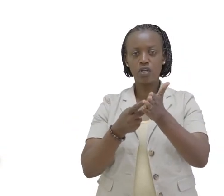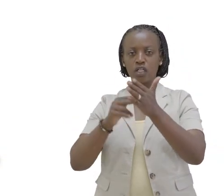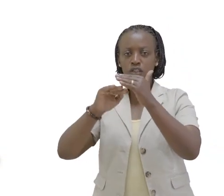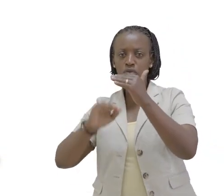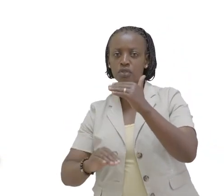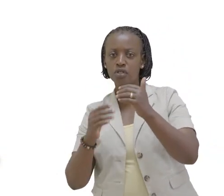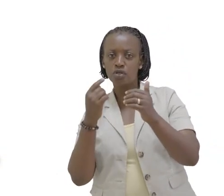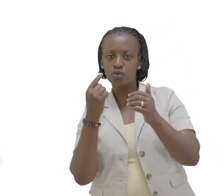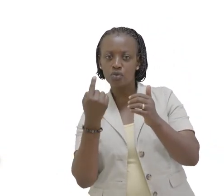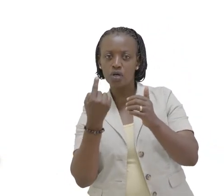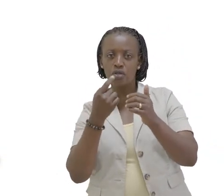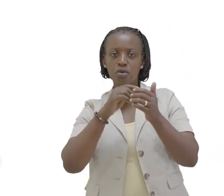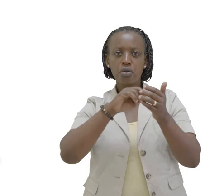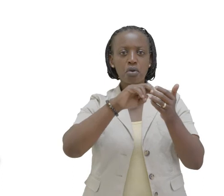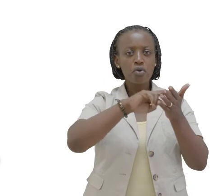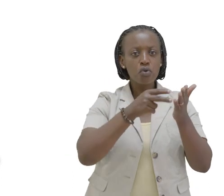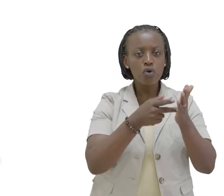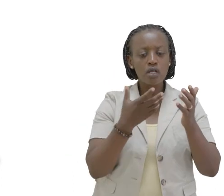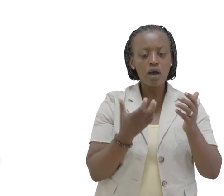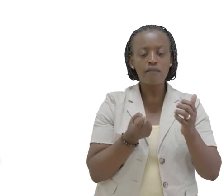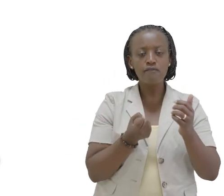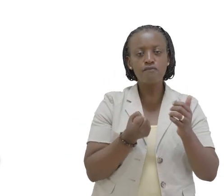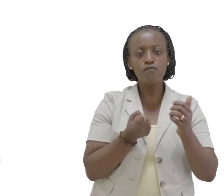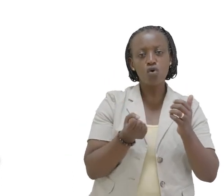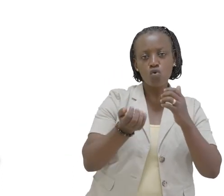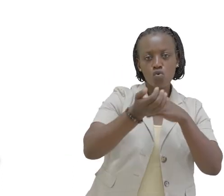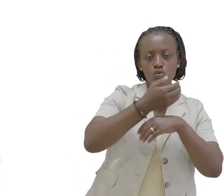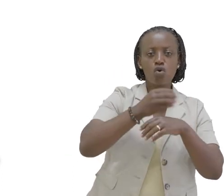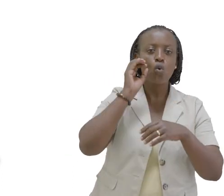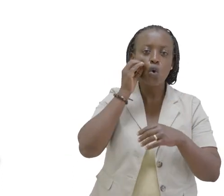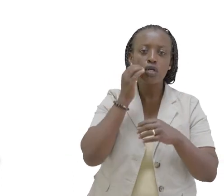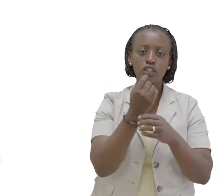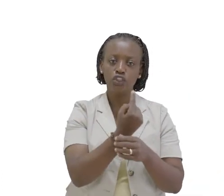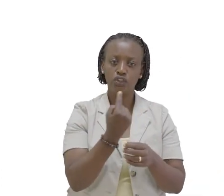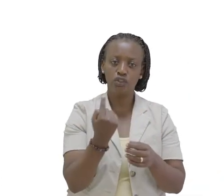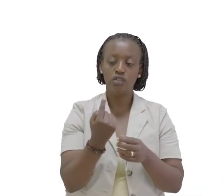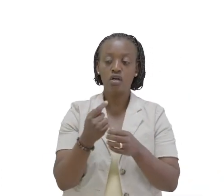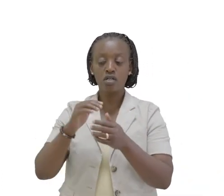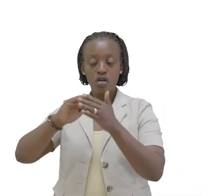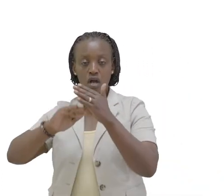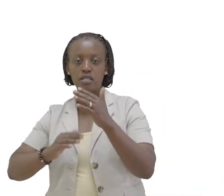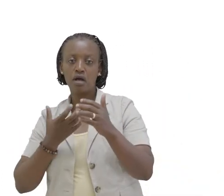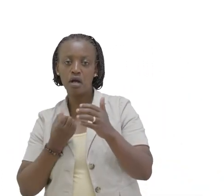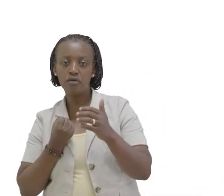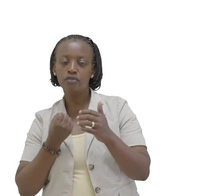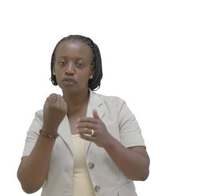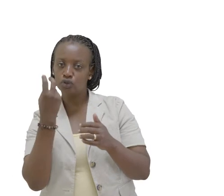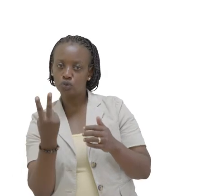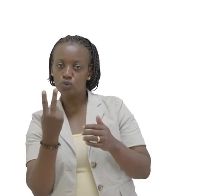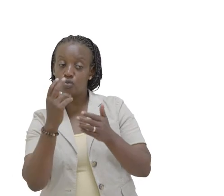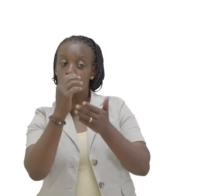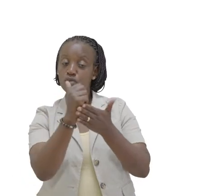numerator was one because you had one piece of the orange each And the denominator was